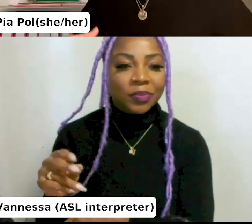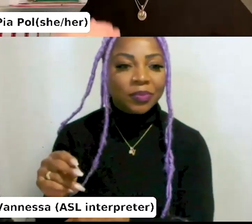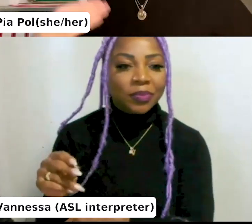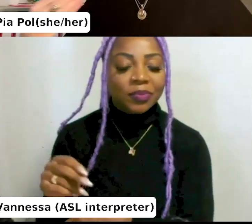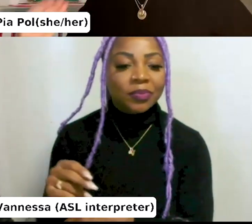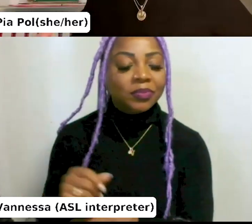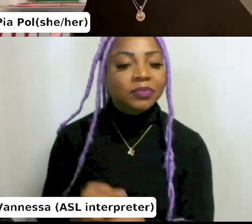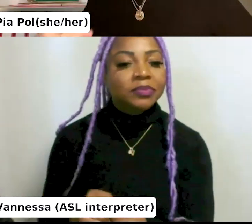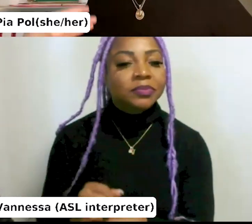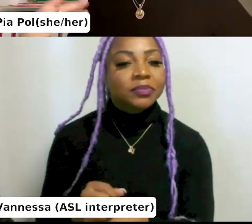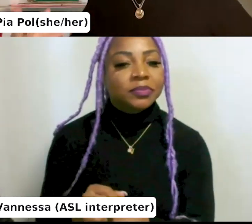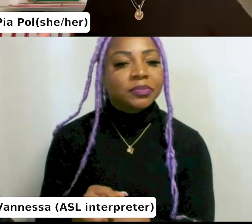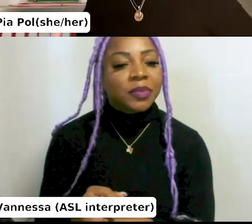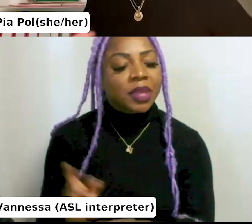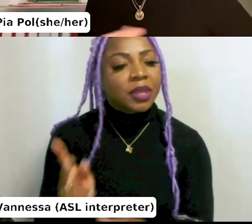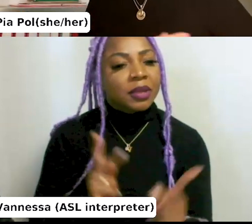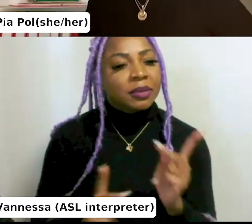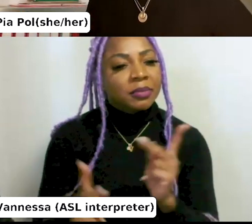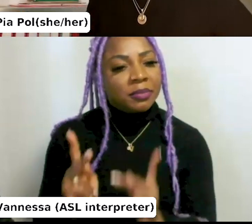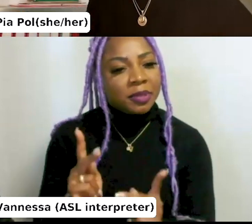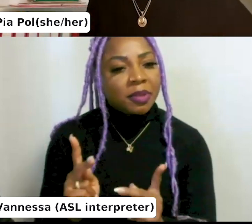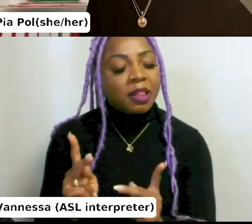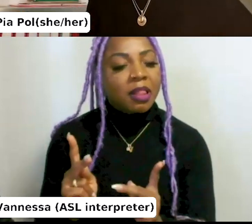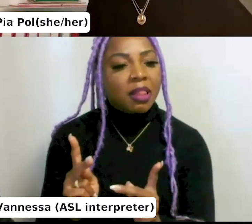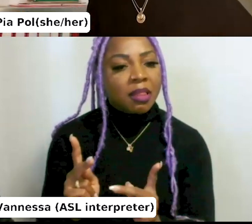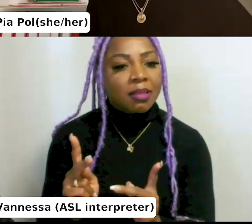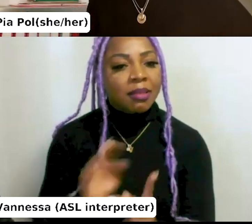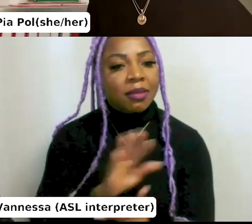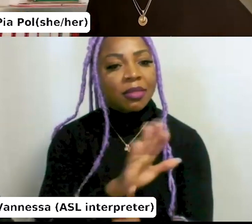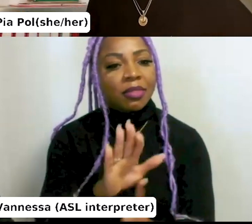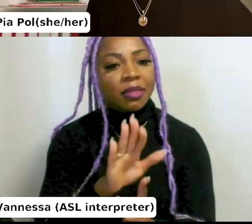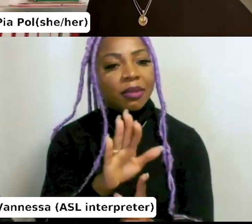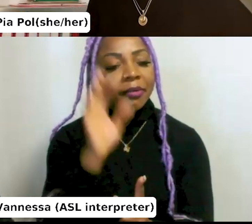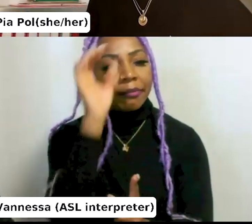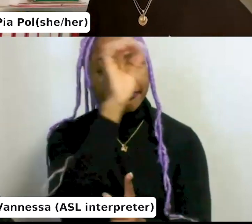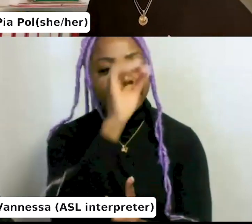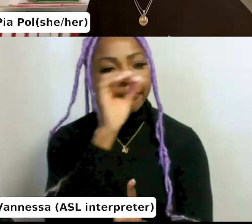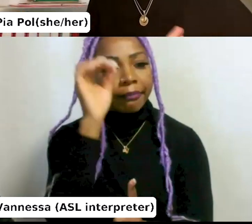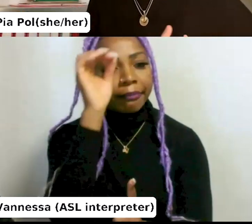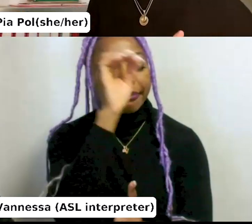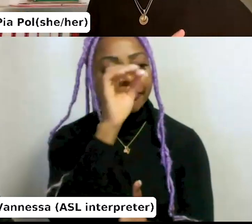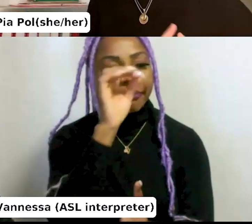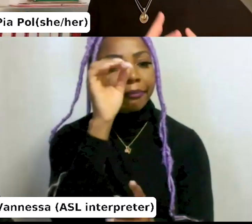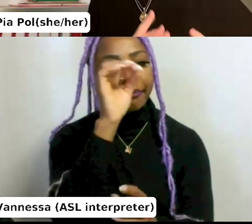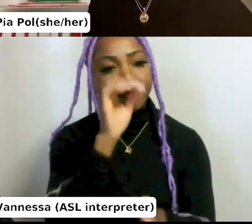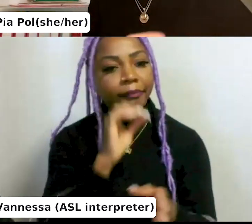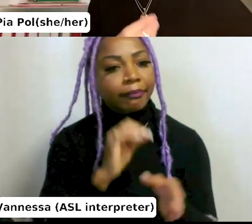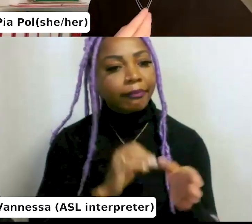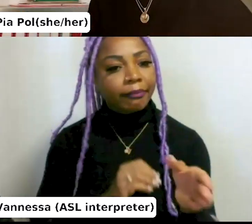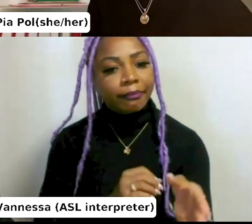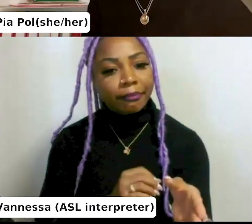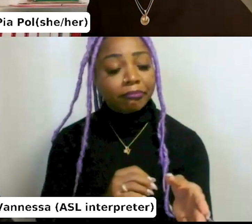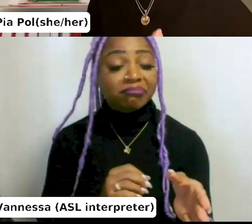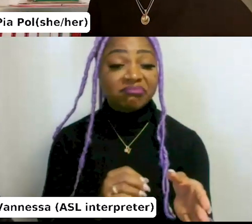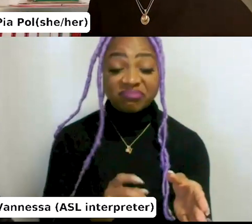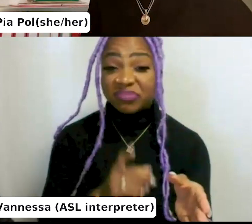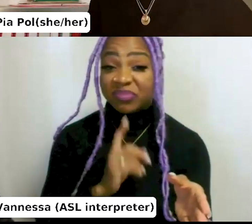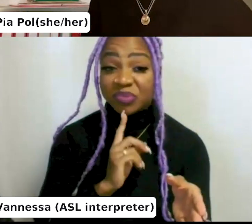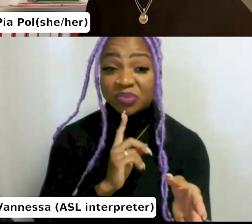but it was also people who were a little bit further outside of that, uh, that core group of, uh, that's in bookmaking that are really